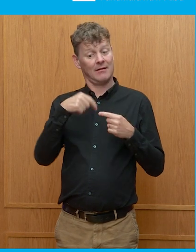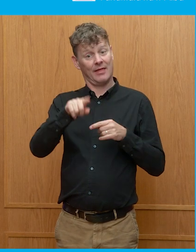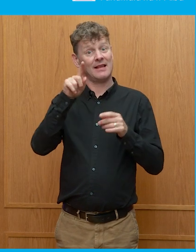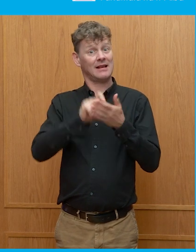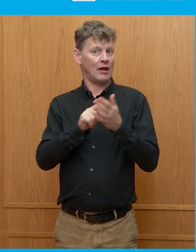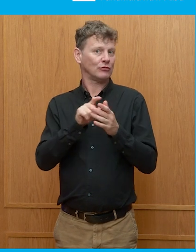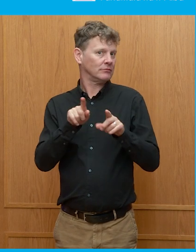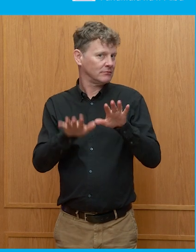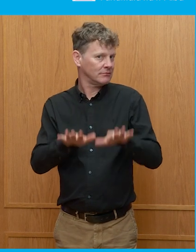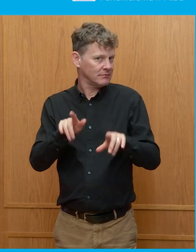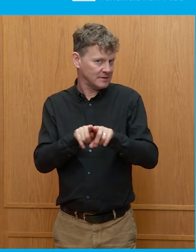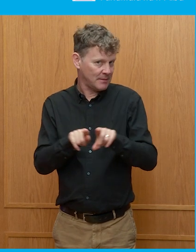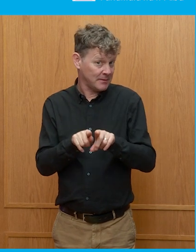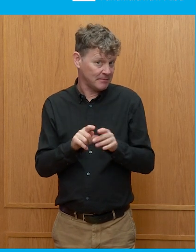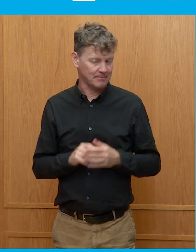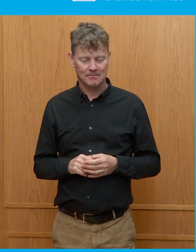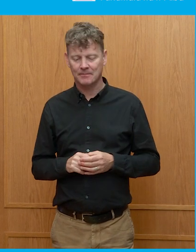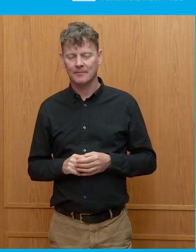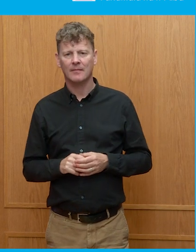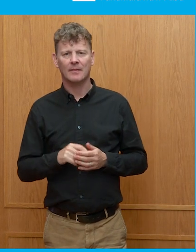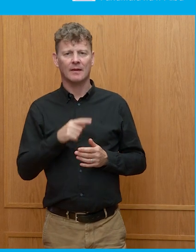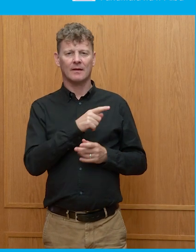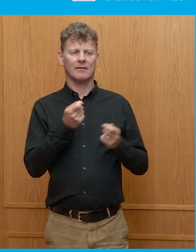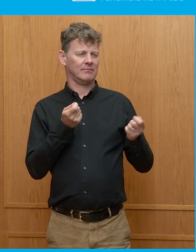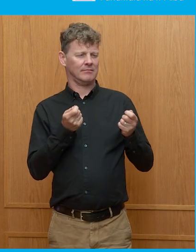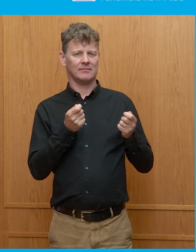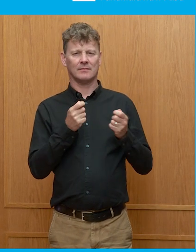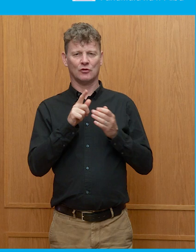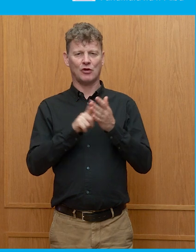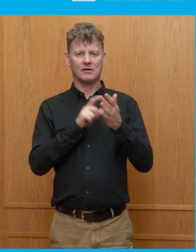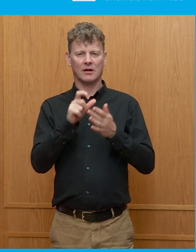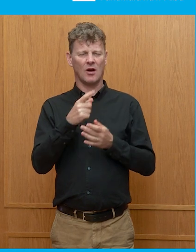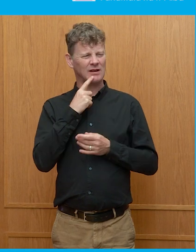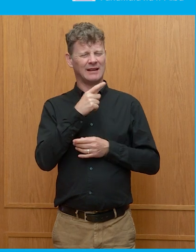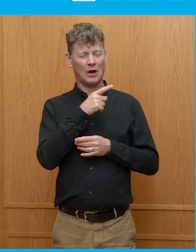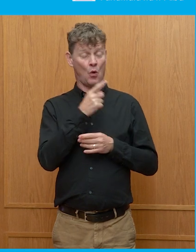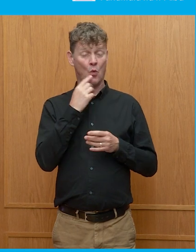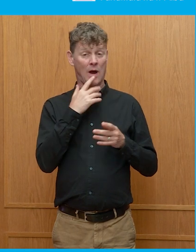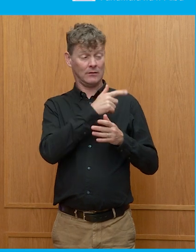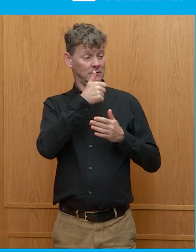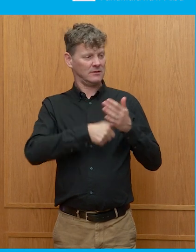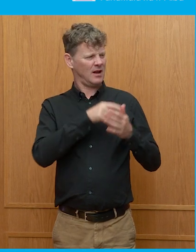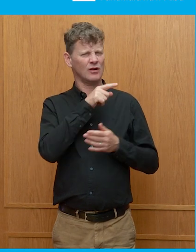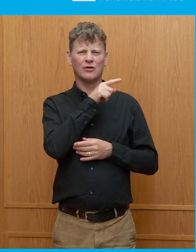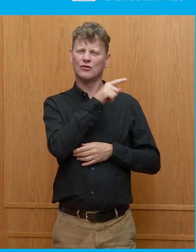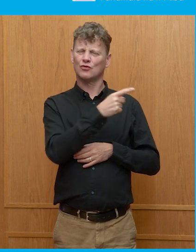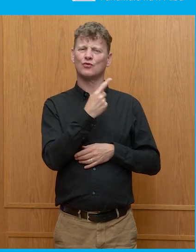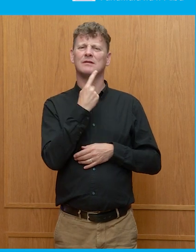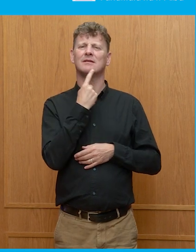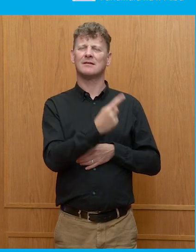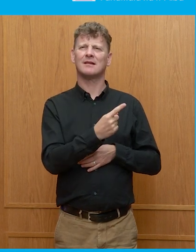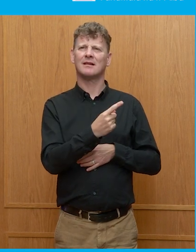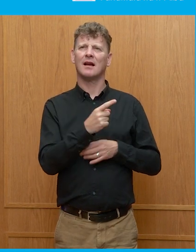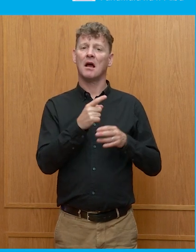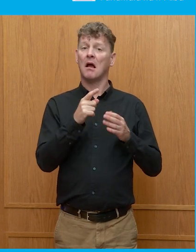Okay. I mean, you alluded to this in the opening section, and that is that you can have elections, but